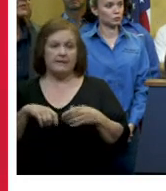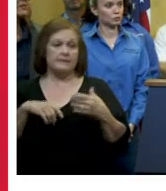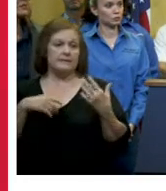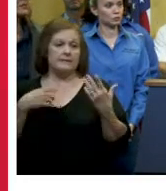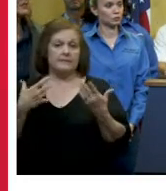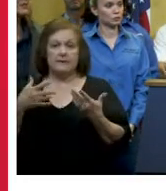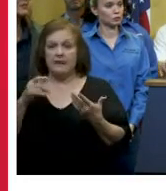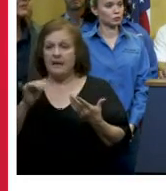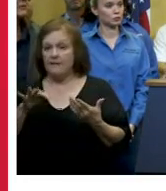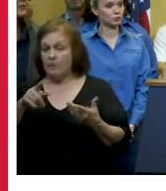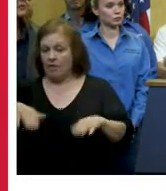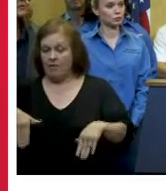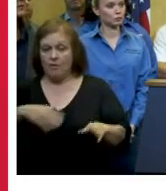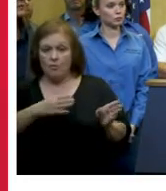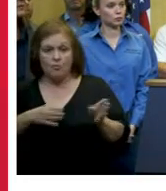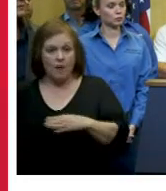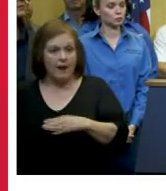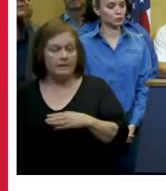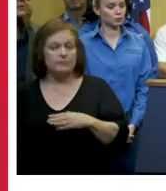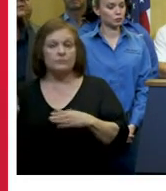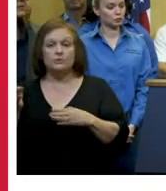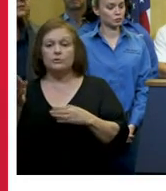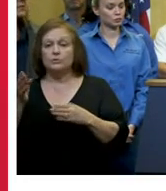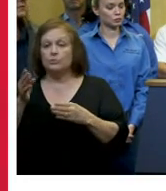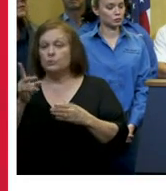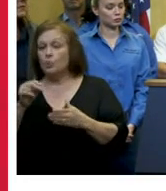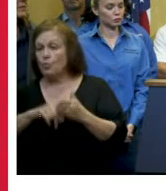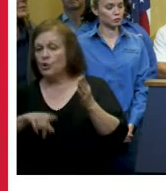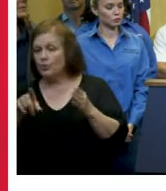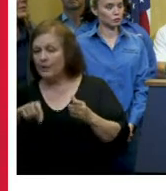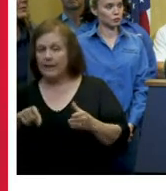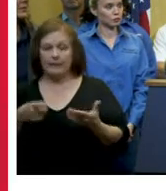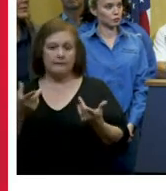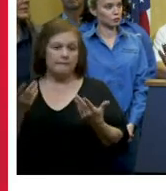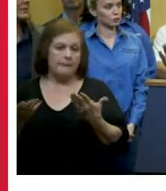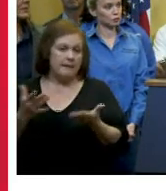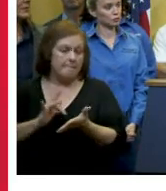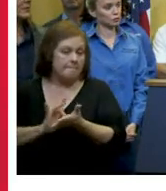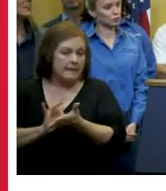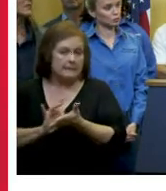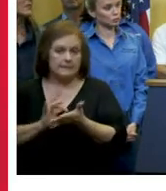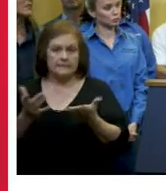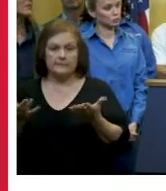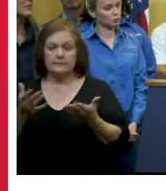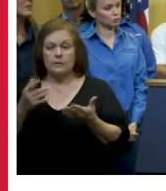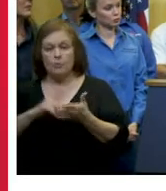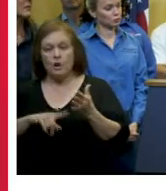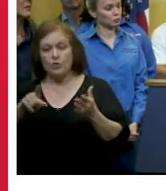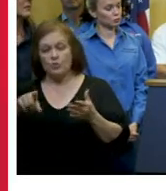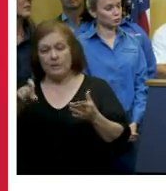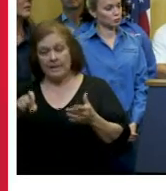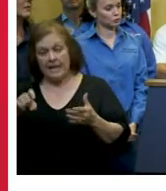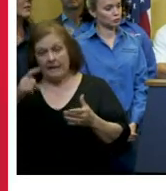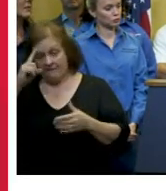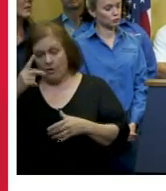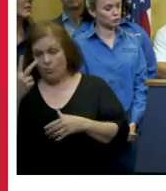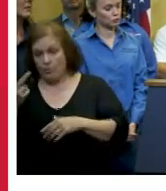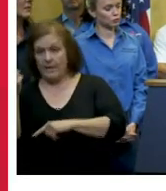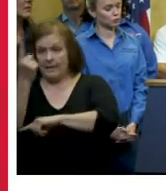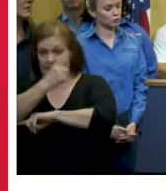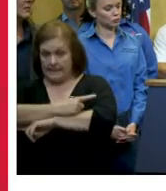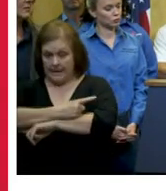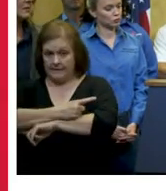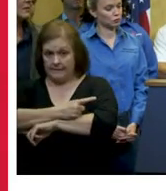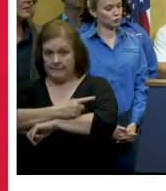if you haven't made arrangements to do whatever it is that you need to do to get your medicines or whatever you need to do for three days you need to go and make that happen